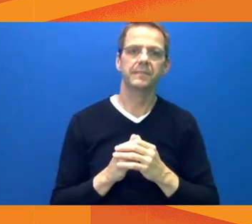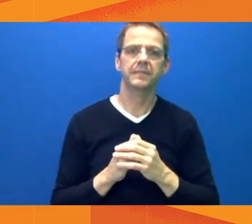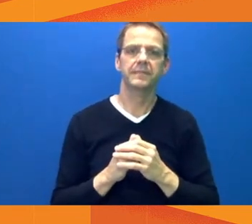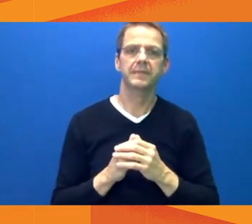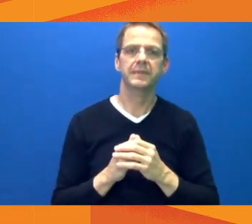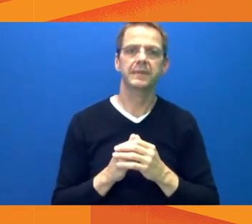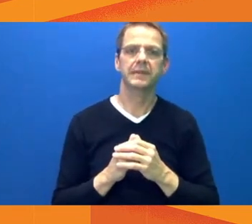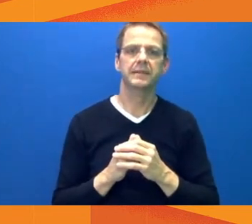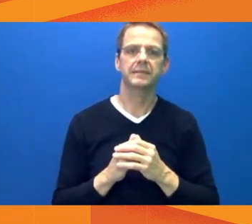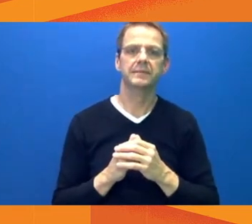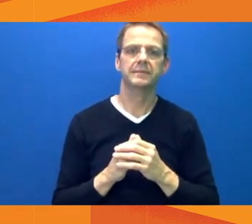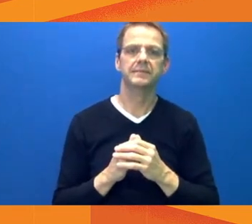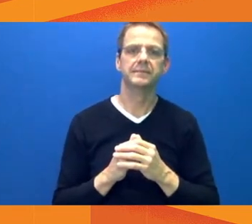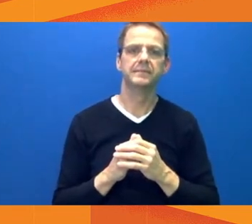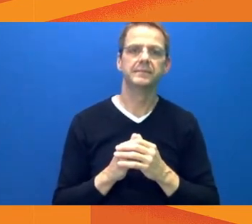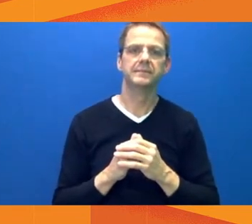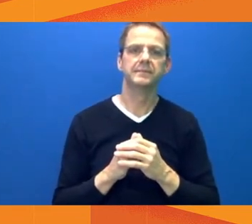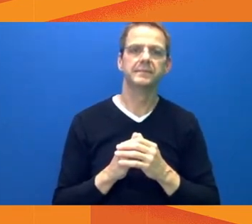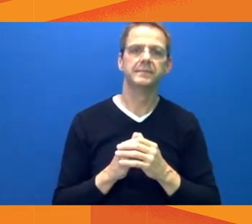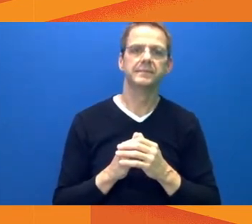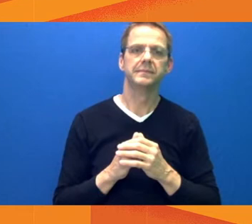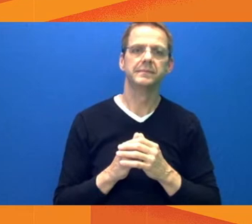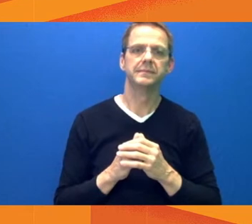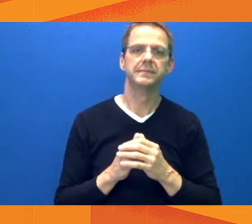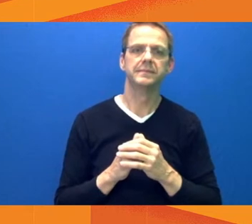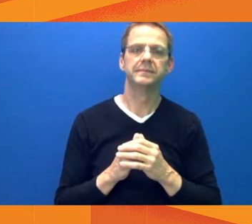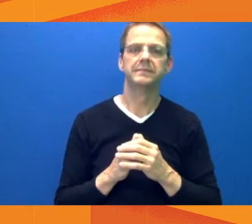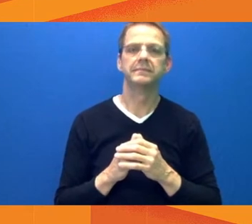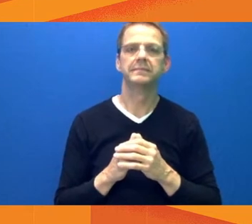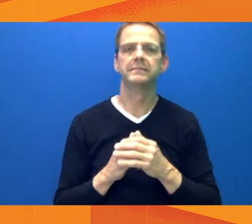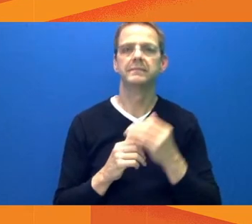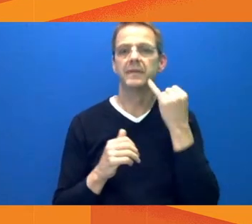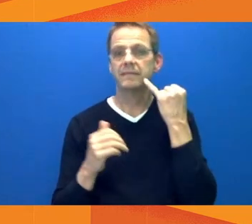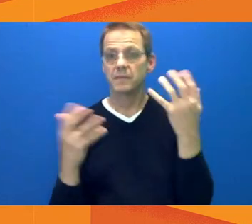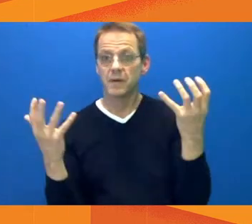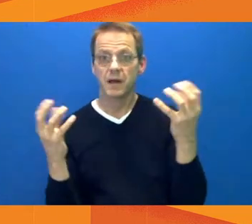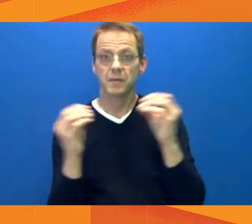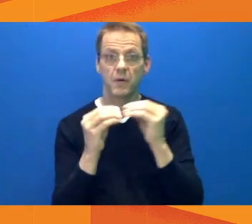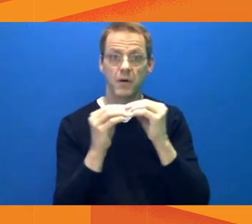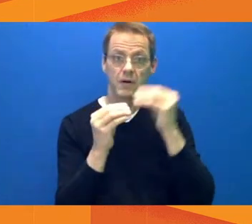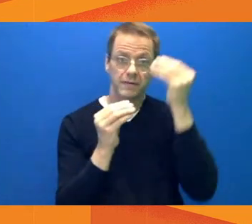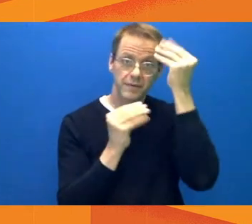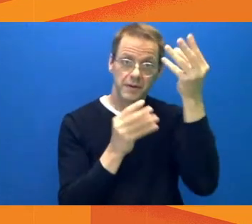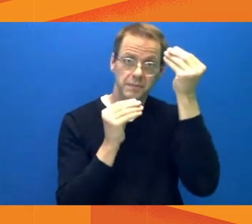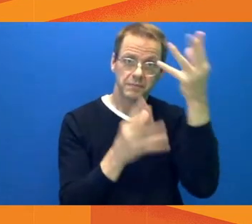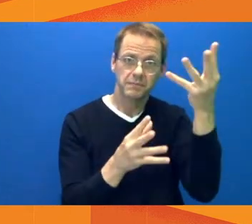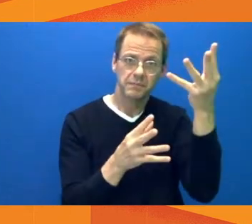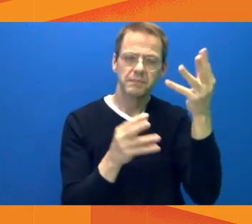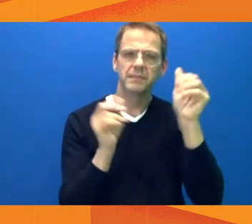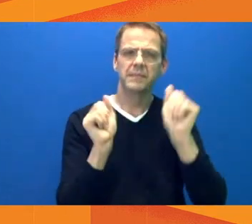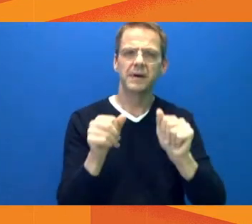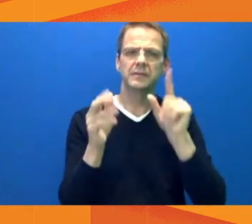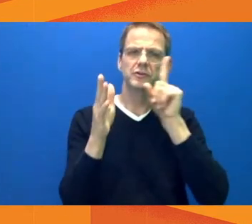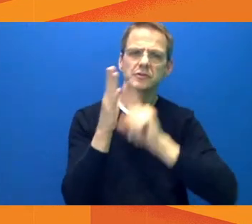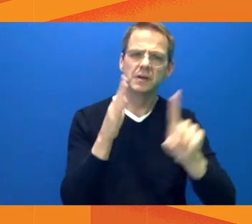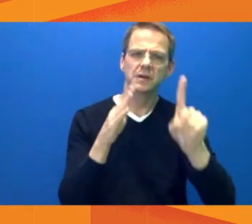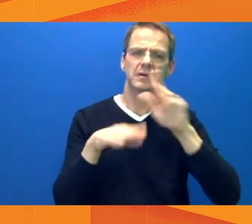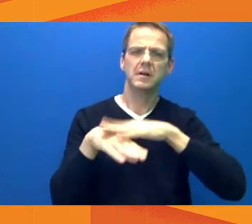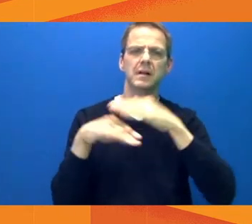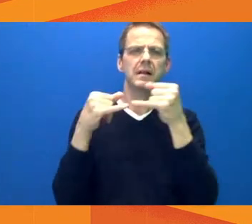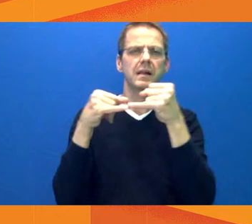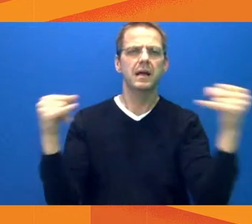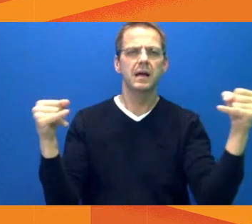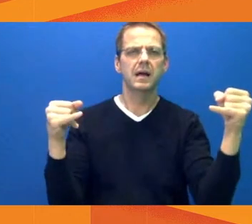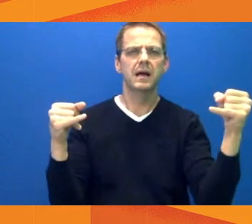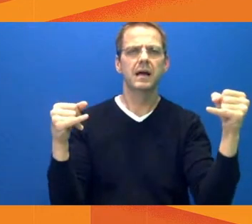In closing, the City continues to follow the guidance of provincial public health authorities to open programs in those limited cases